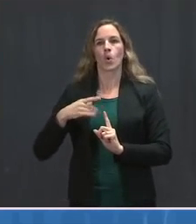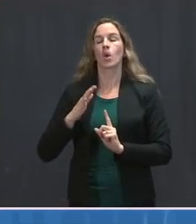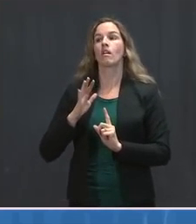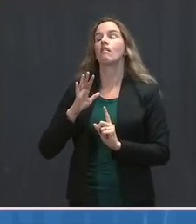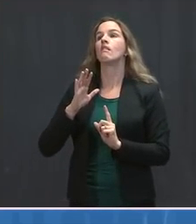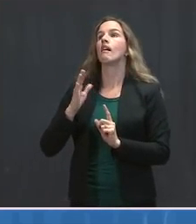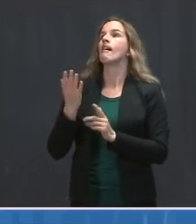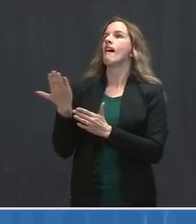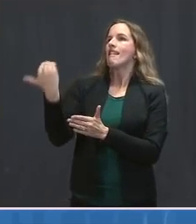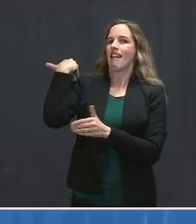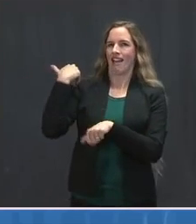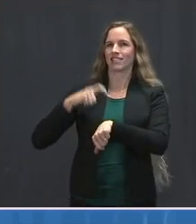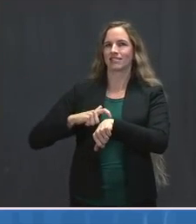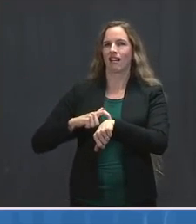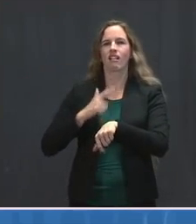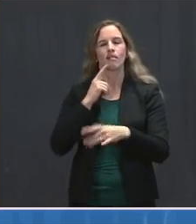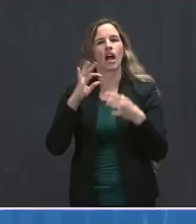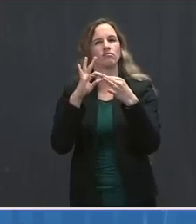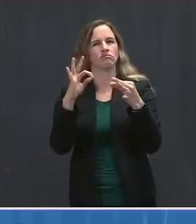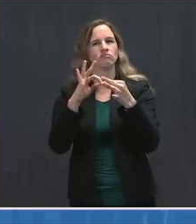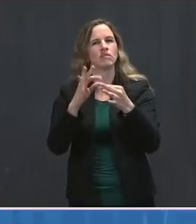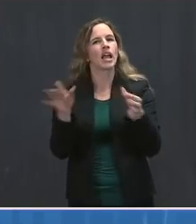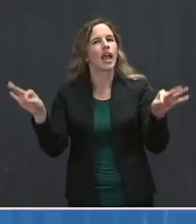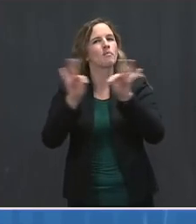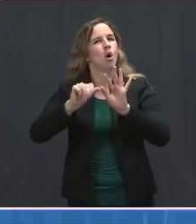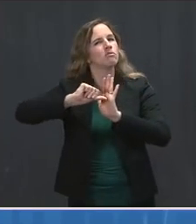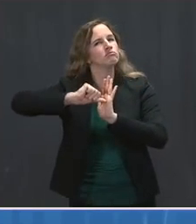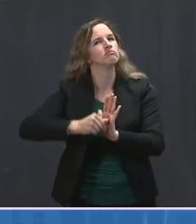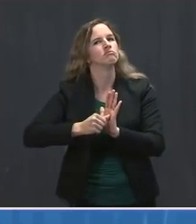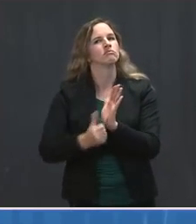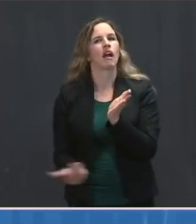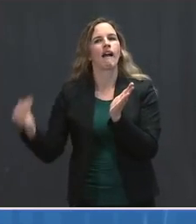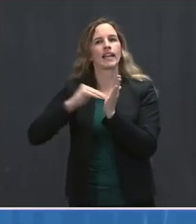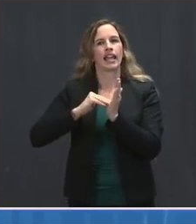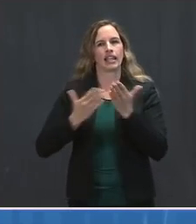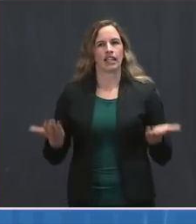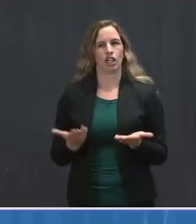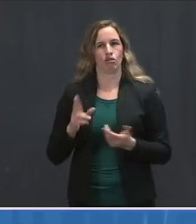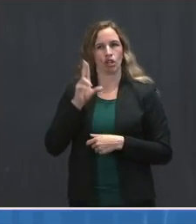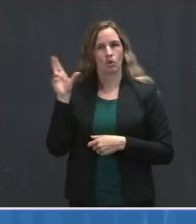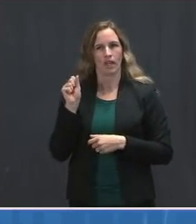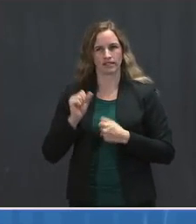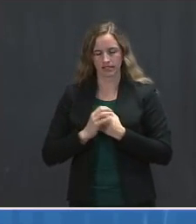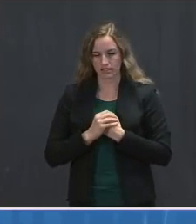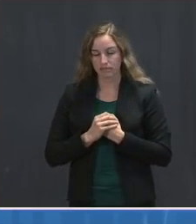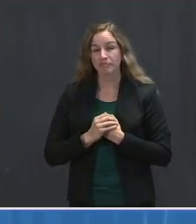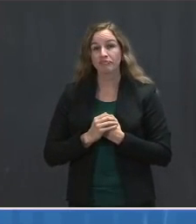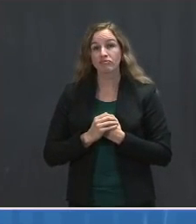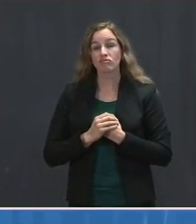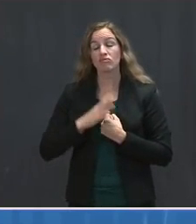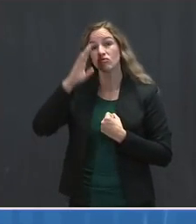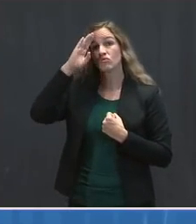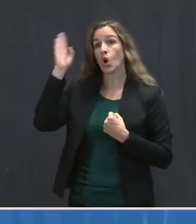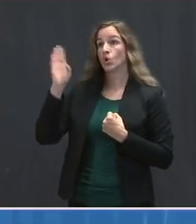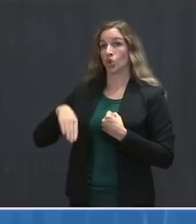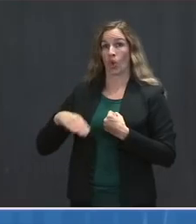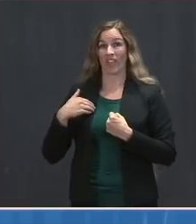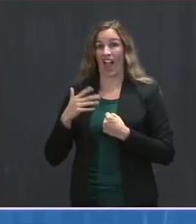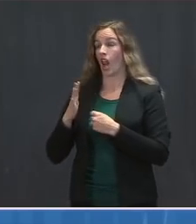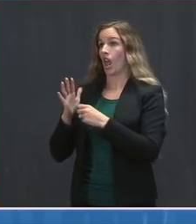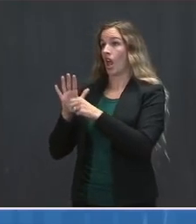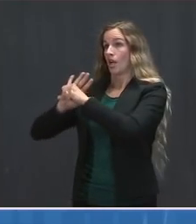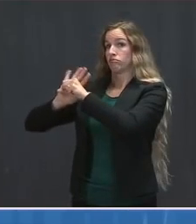time that I really think it's important for us here in the United States to realize, that the evolution of variants